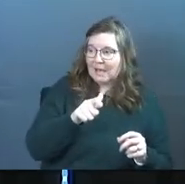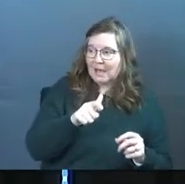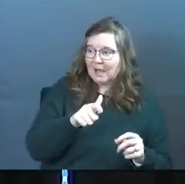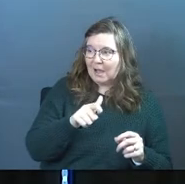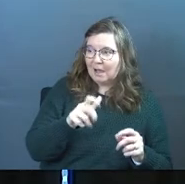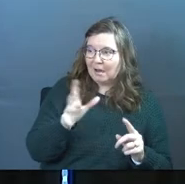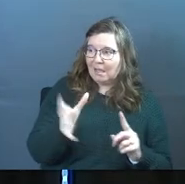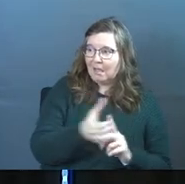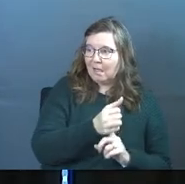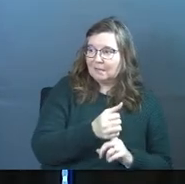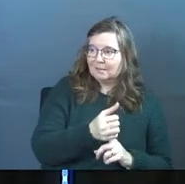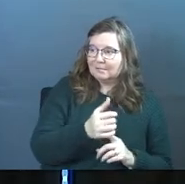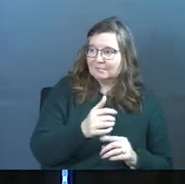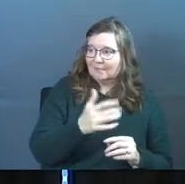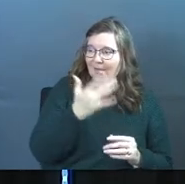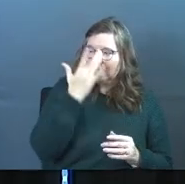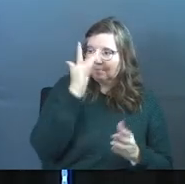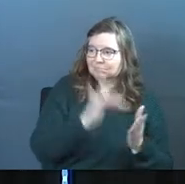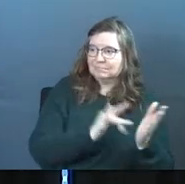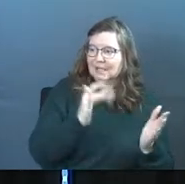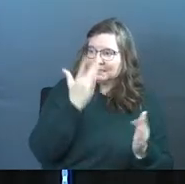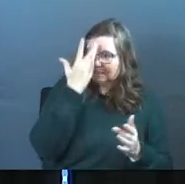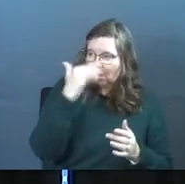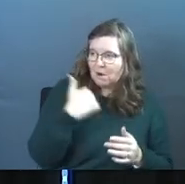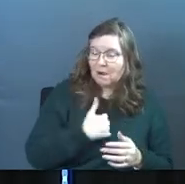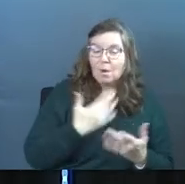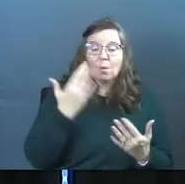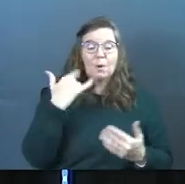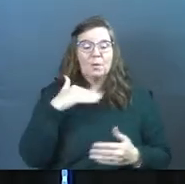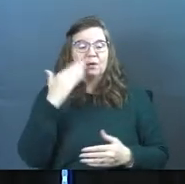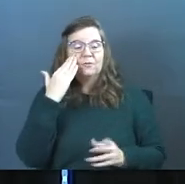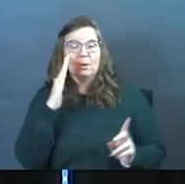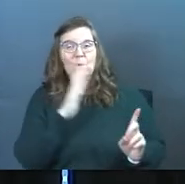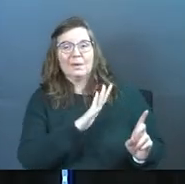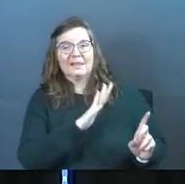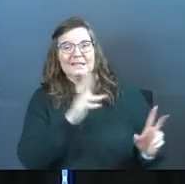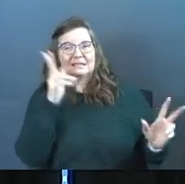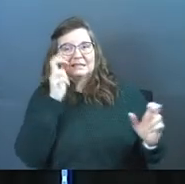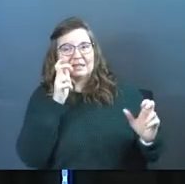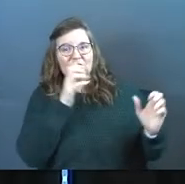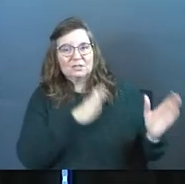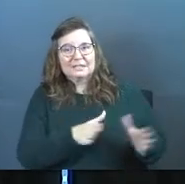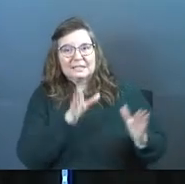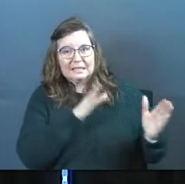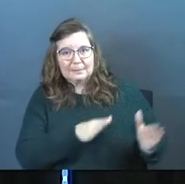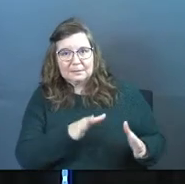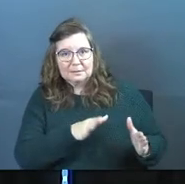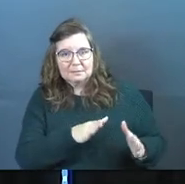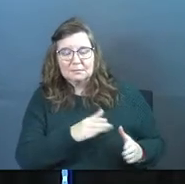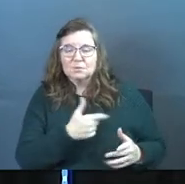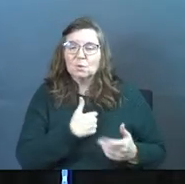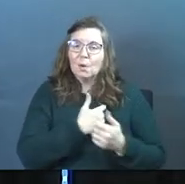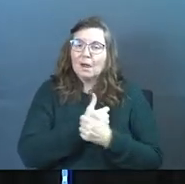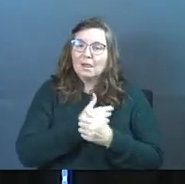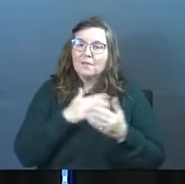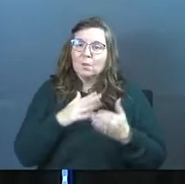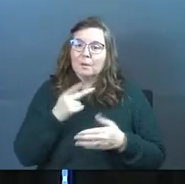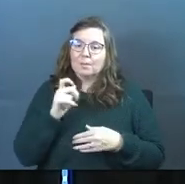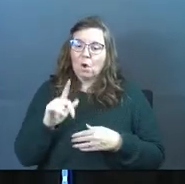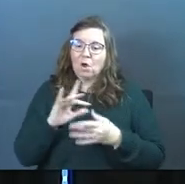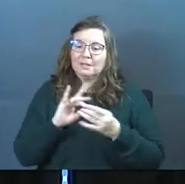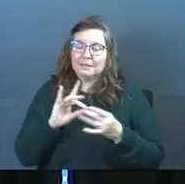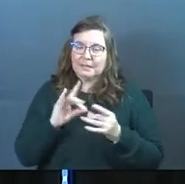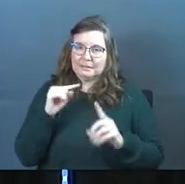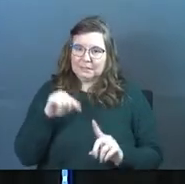outsmart us. Because why? We are familiar with his evil schemes. So I love the way that Paul